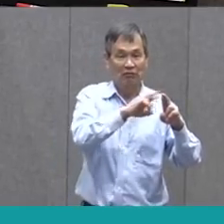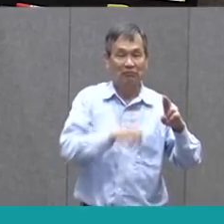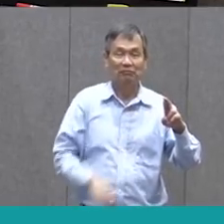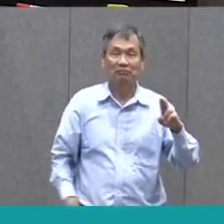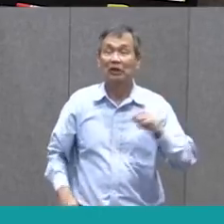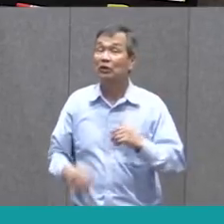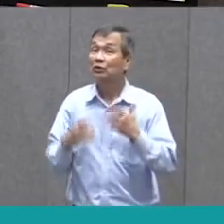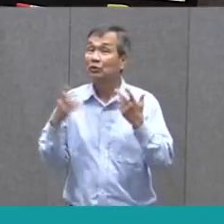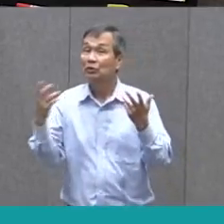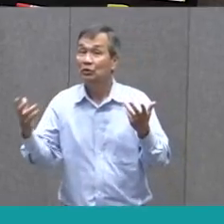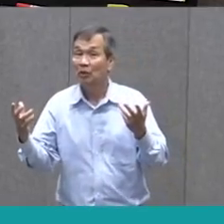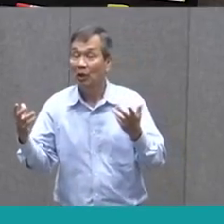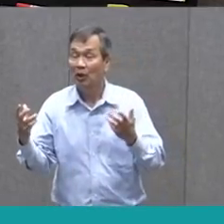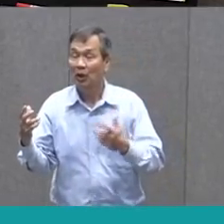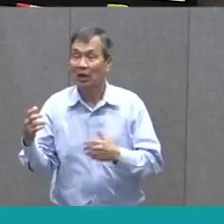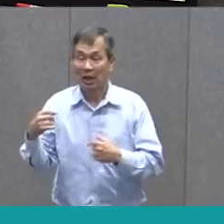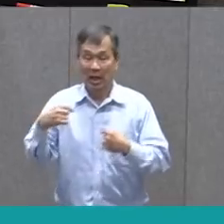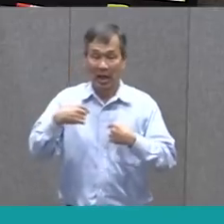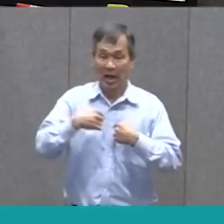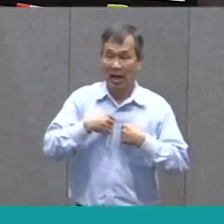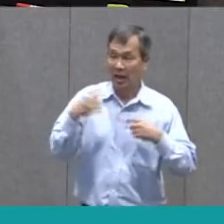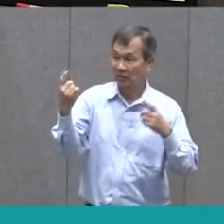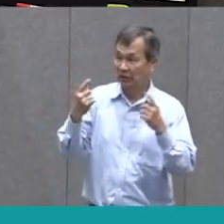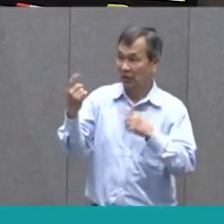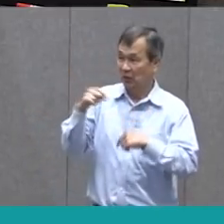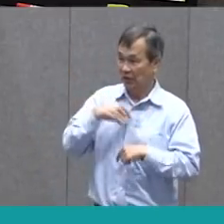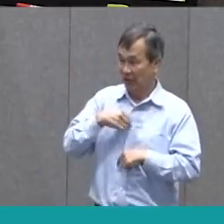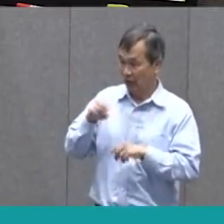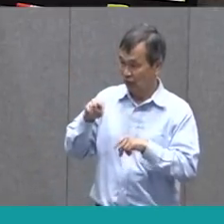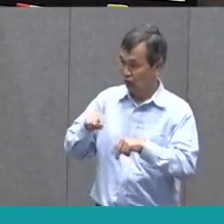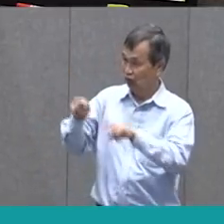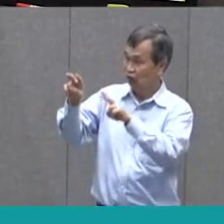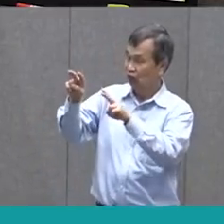So, an admirer is somebody who admires.